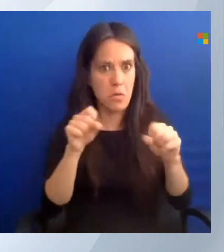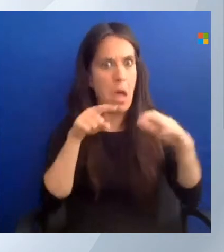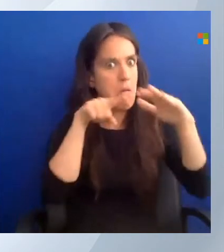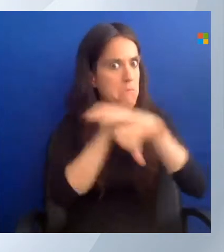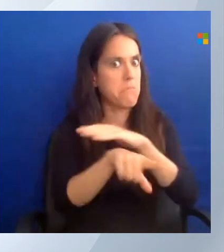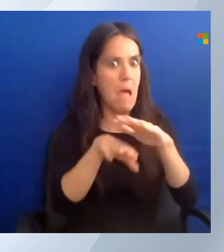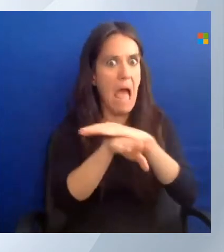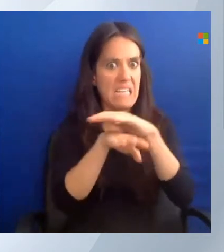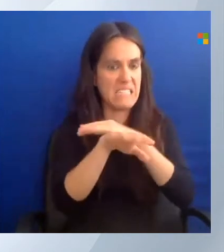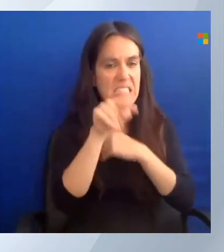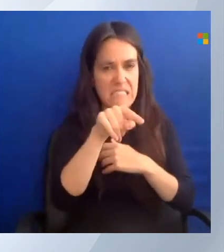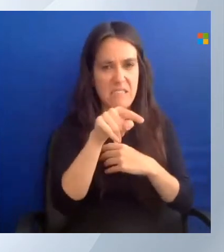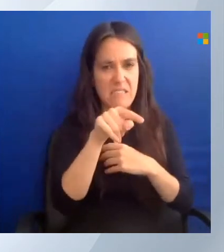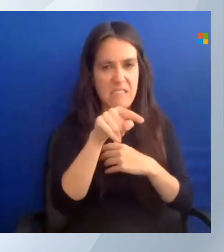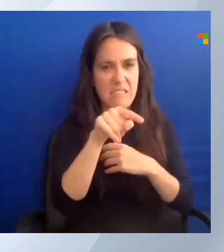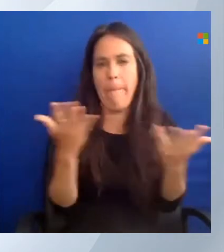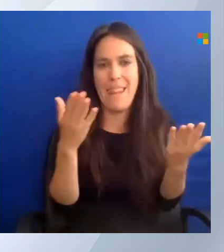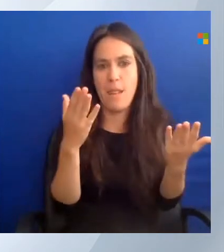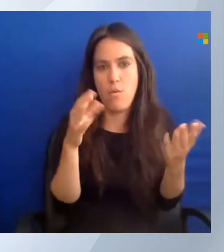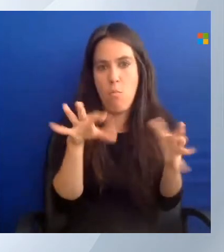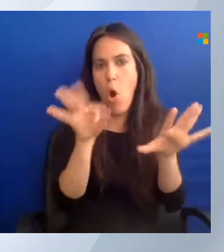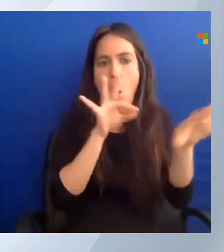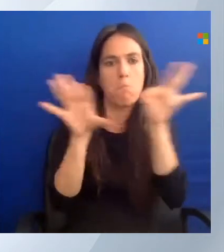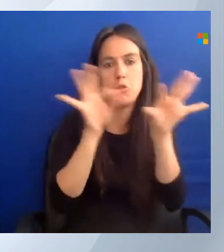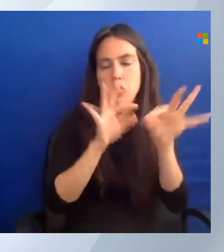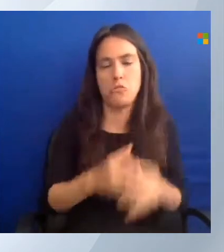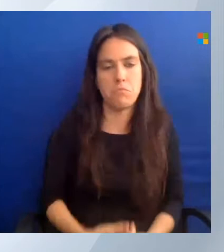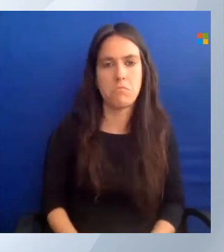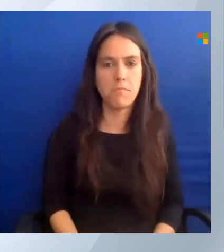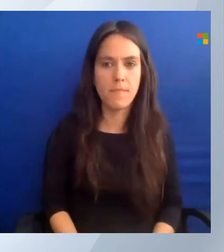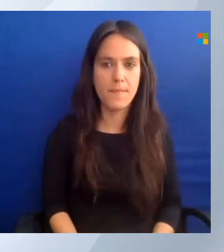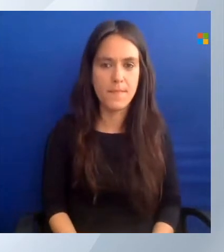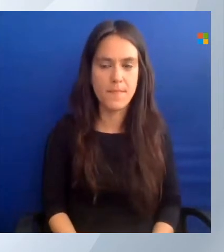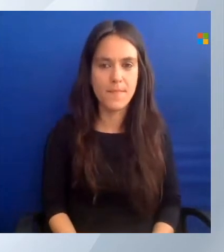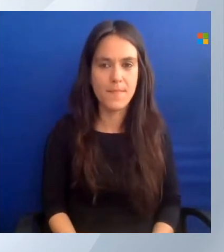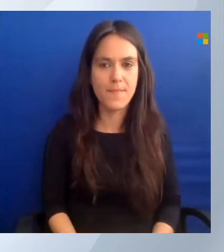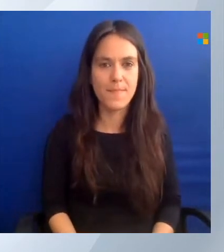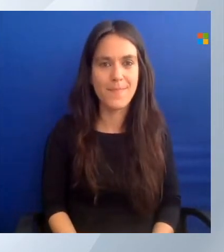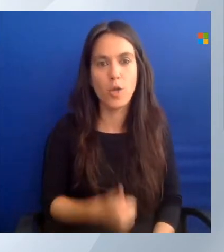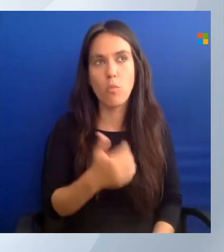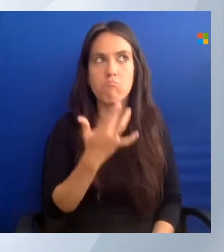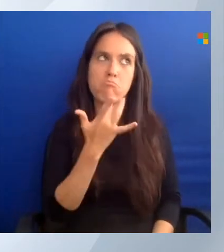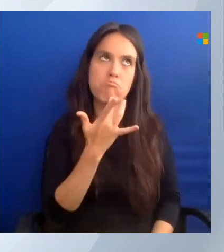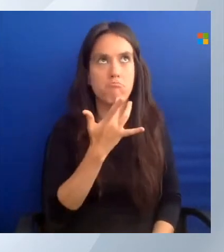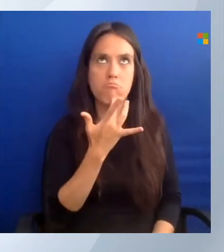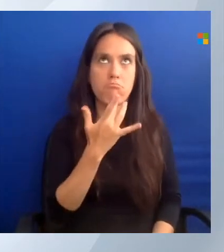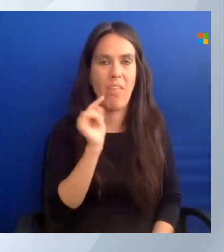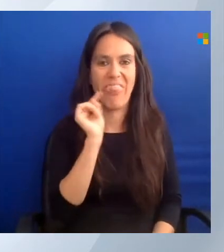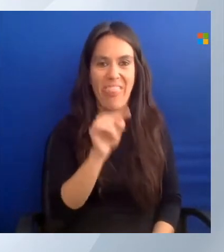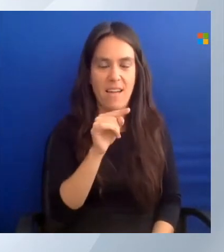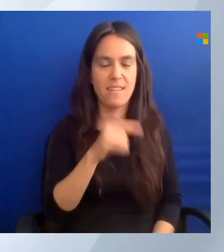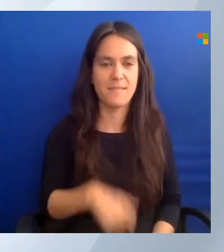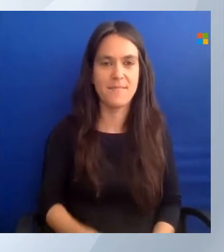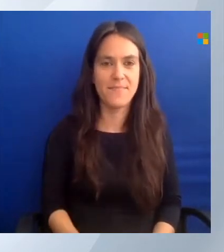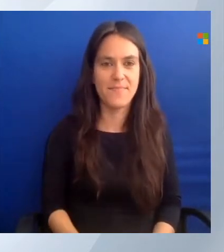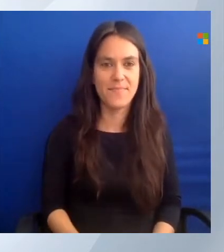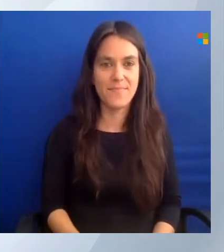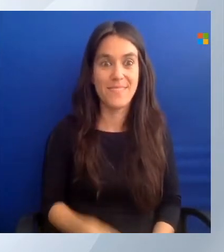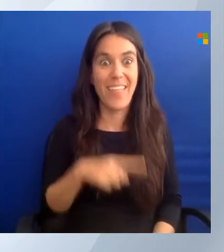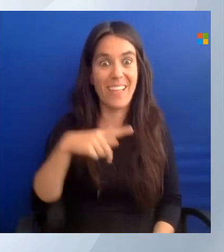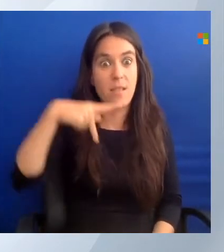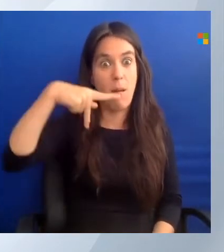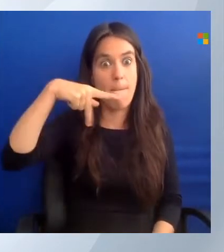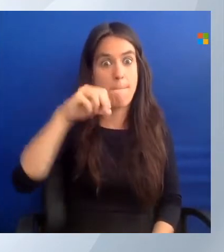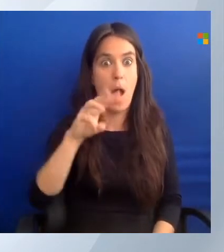lot of the options available there. And really, it's pick your favorite. And for here, I'm going to use PowerShell real quickly.